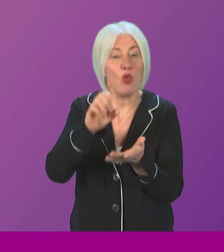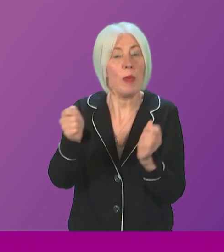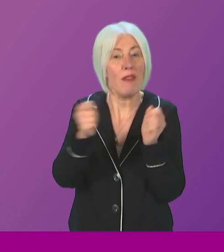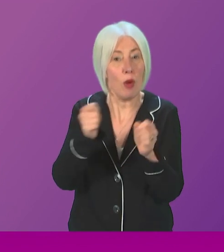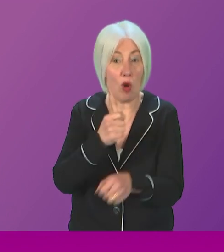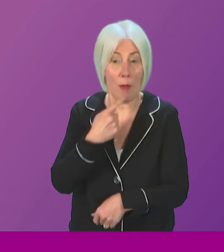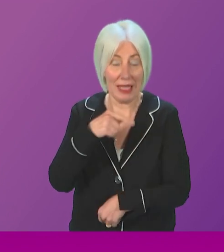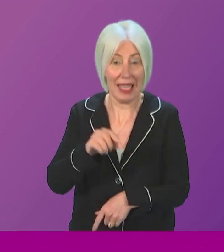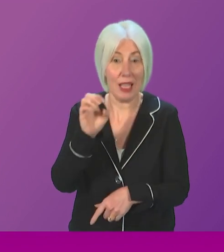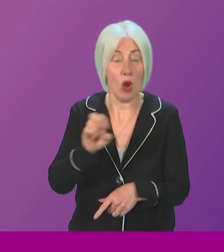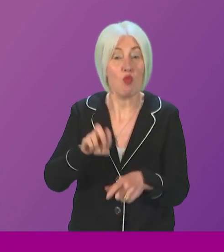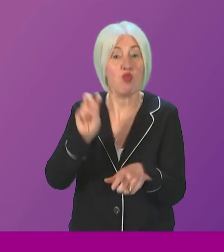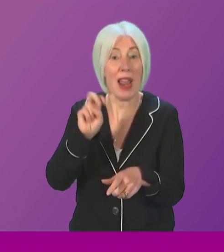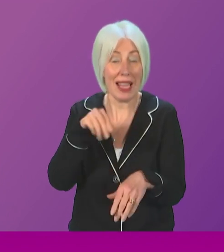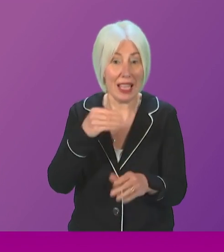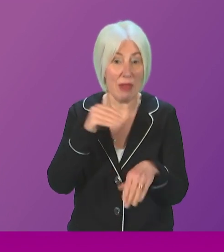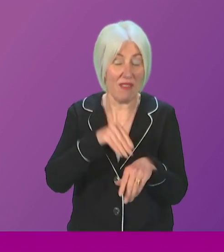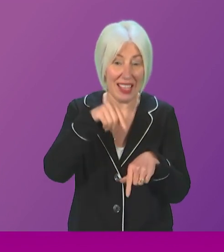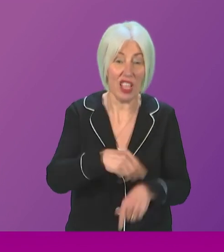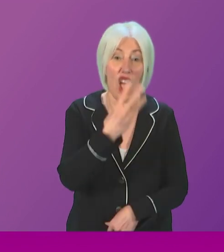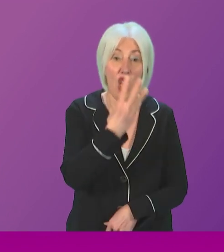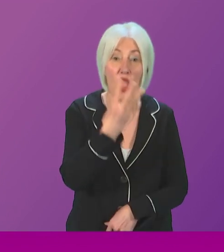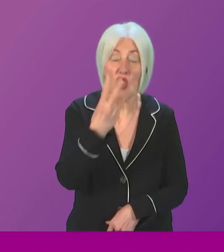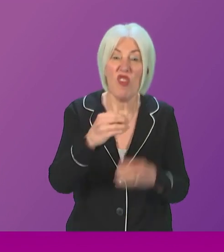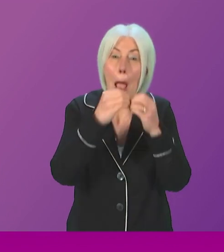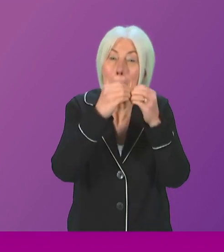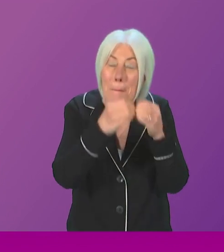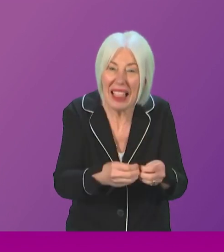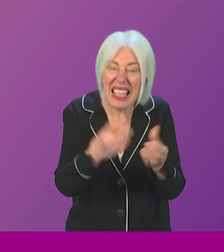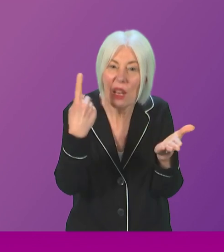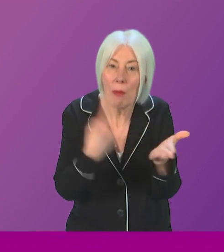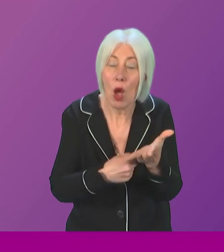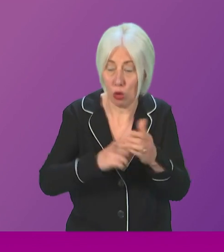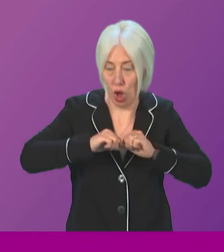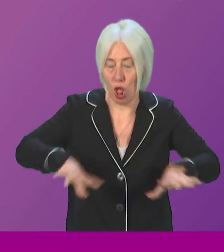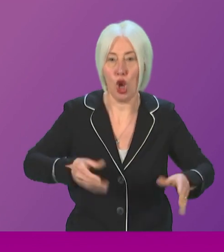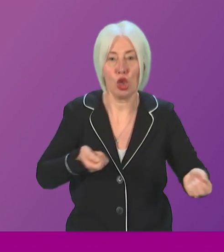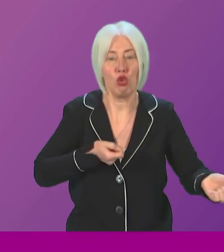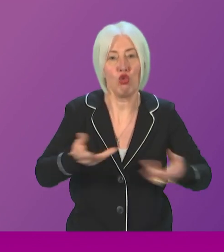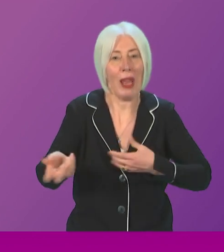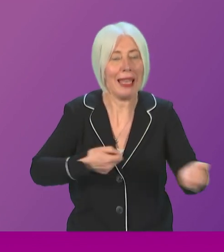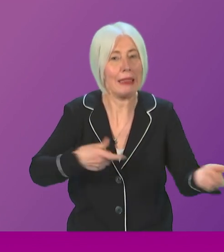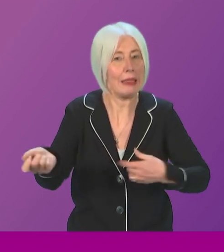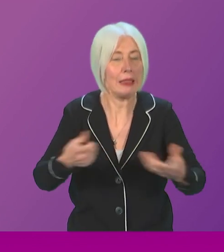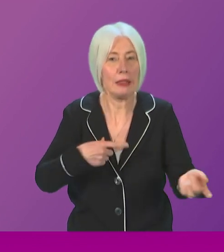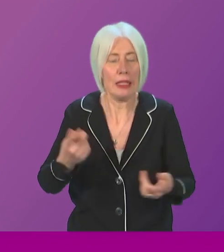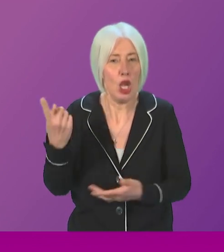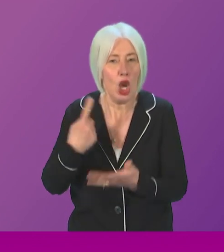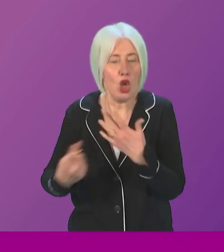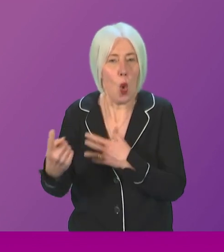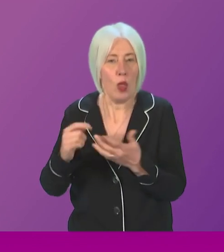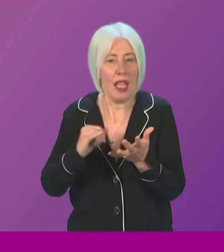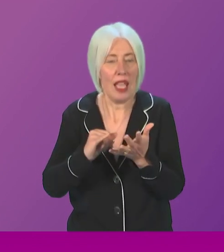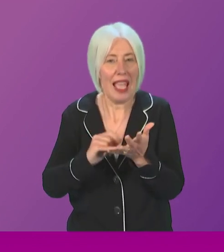cost the UK a staggering 33 billion in lost trade. So this is not just the opinion of the SNP-led Scottish Government, it's the